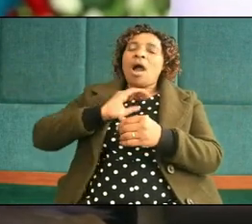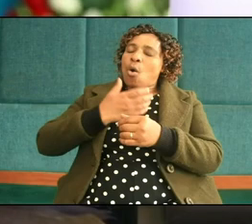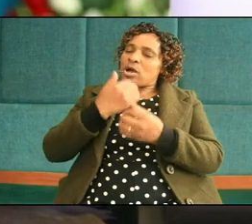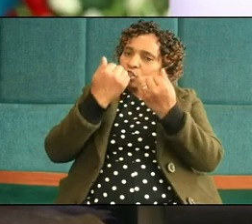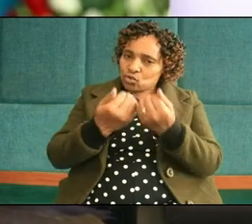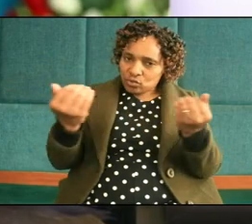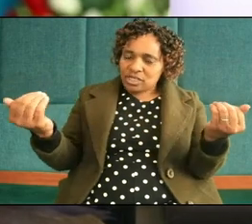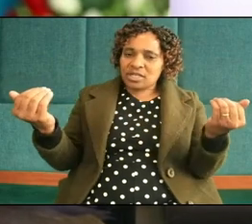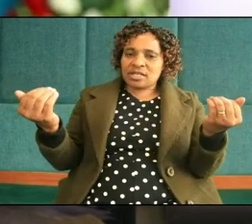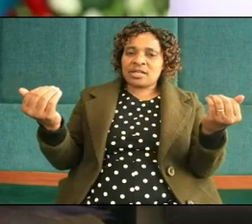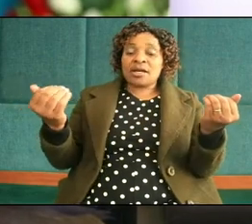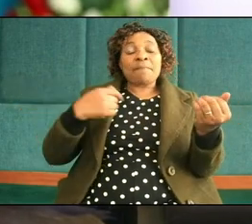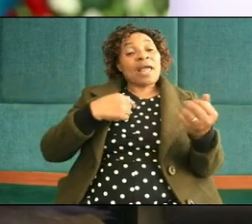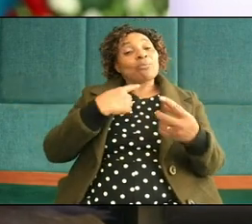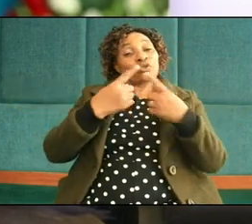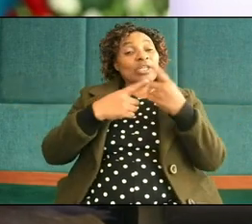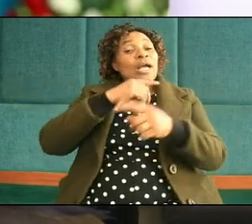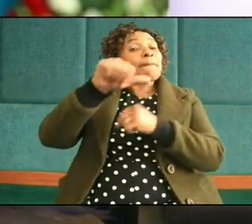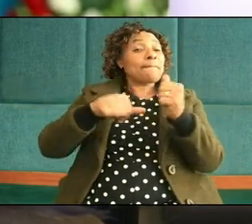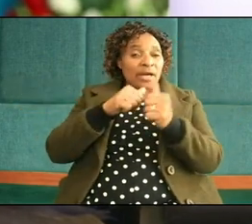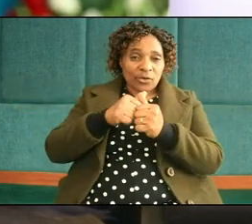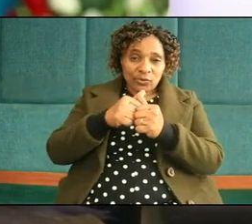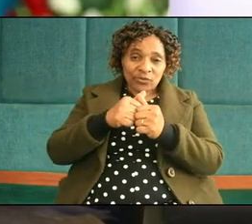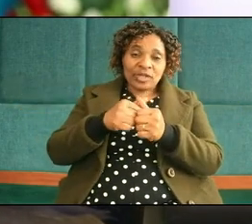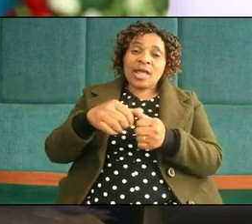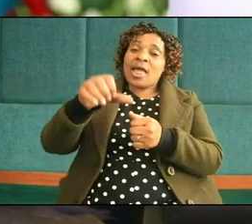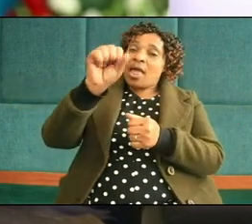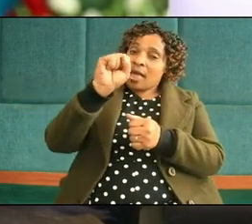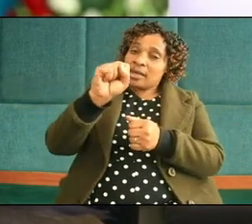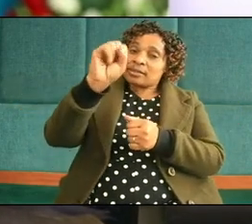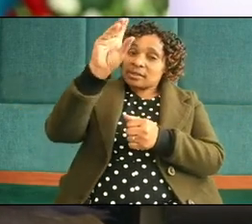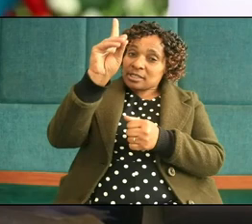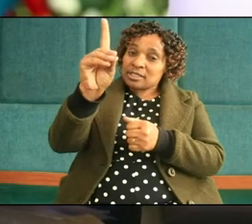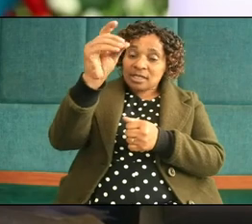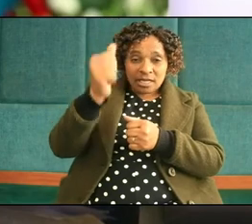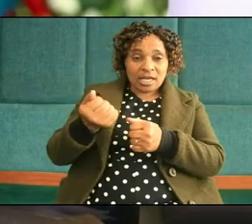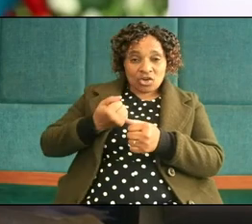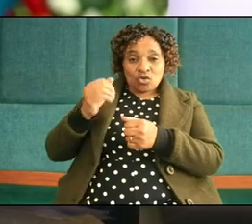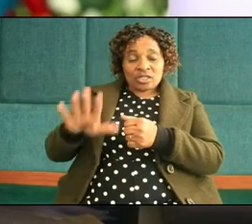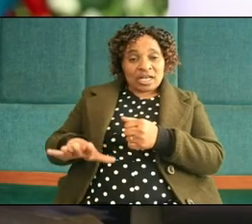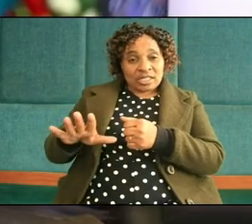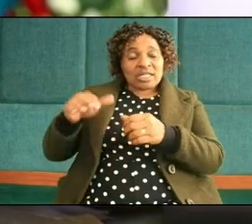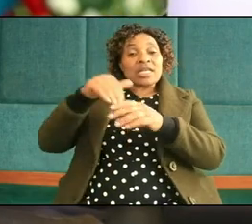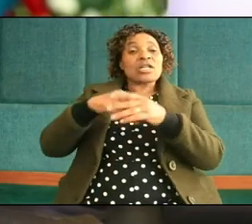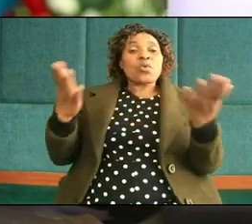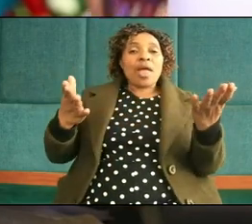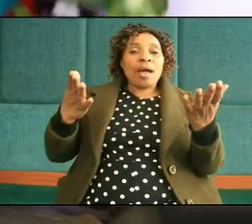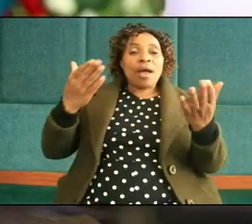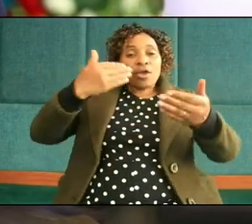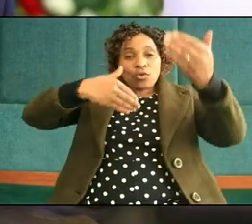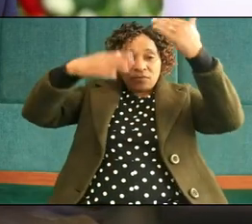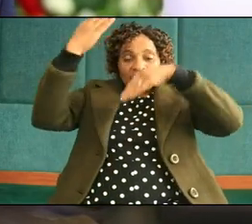I'm talking about SDA daughters who are in our universities they